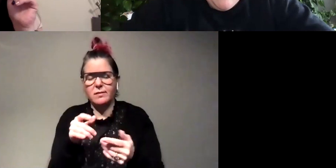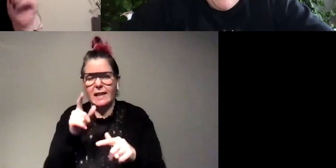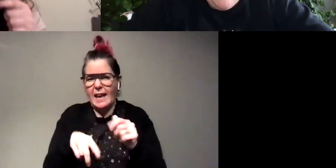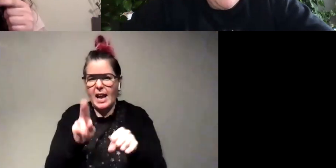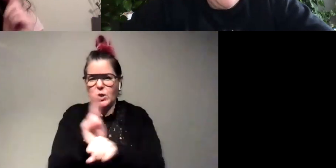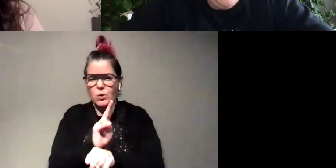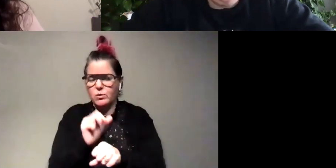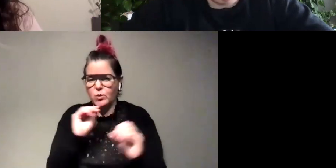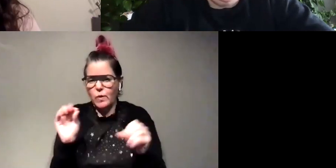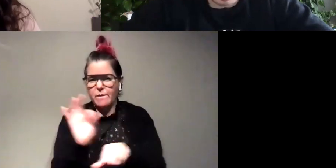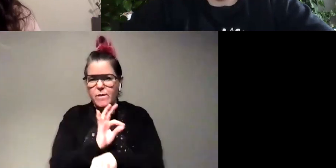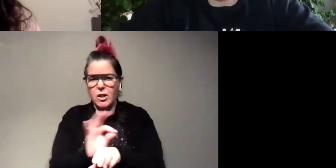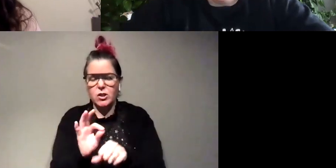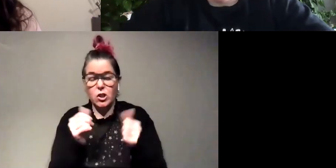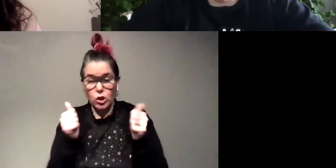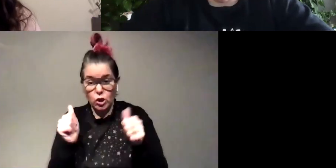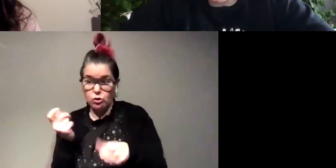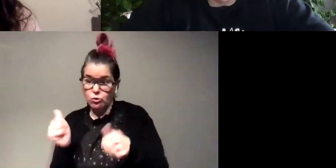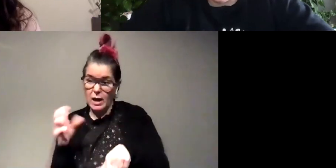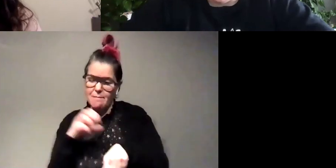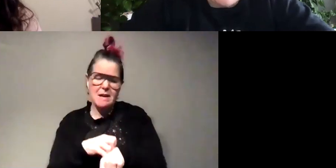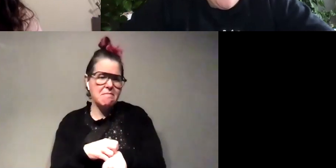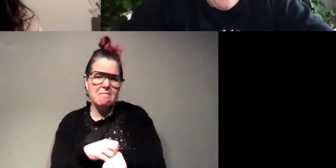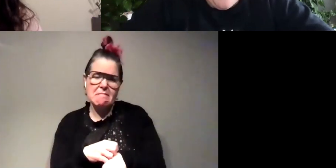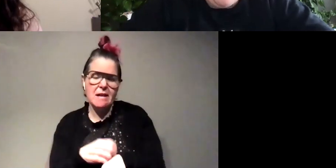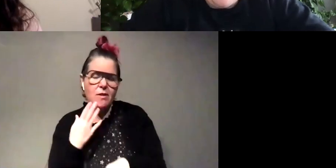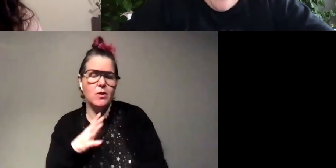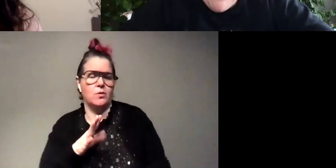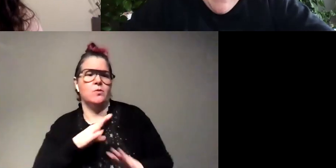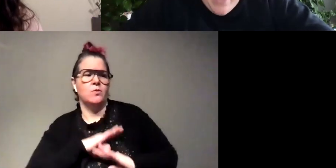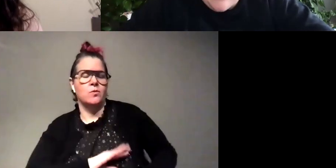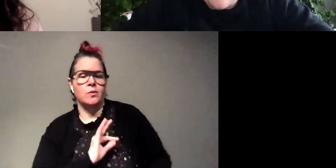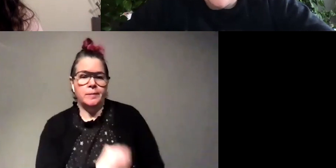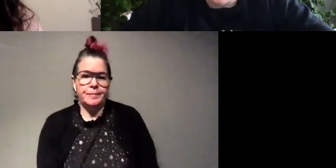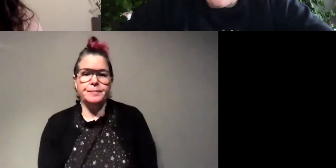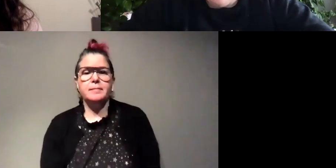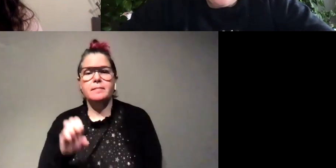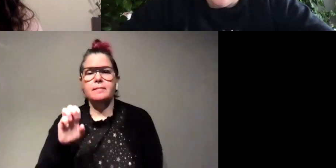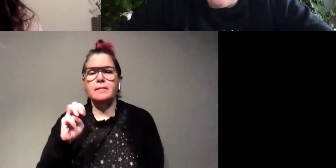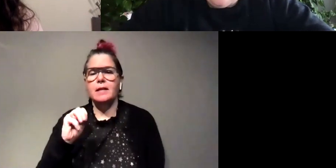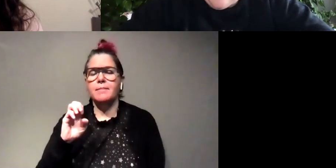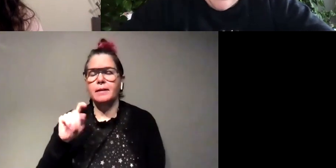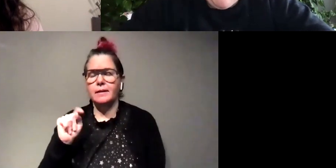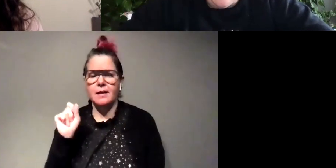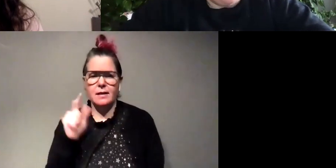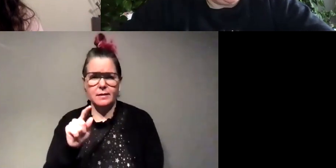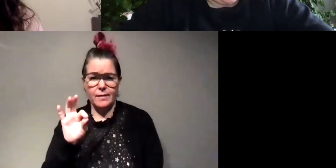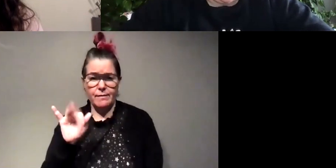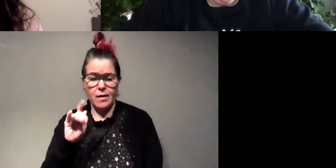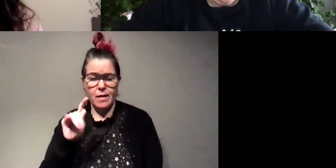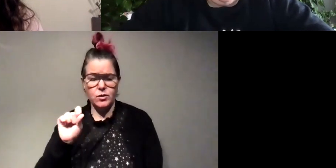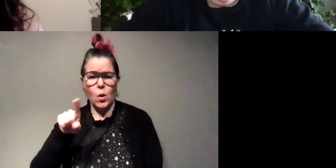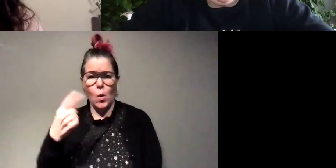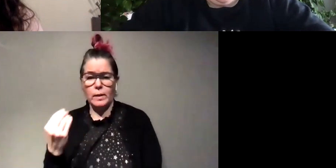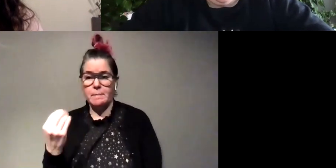even really try to bite you but oh cool that's a relief um emmet asks do fireflies only light up in certain